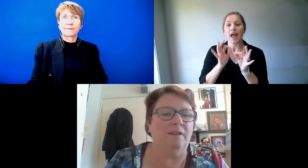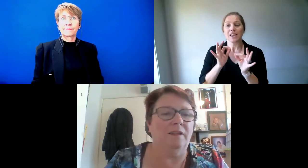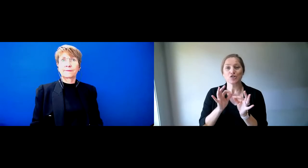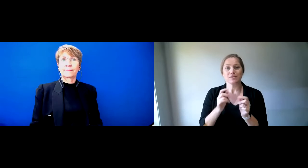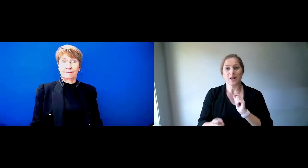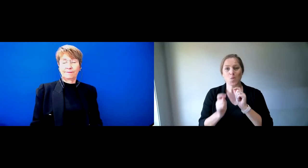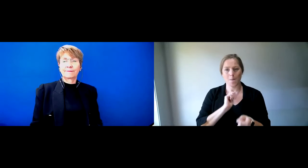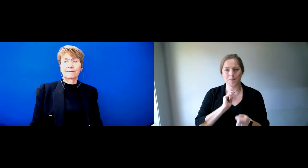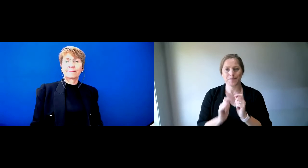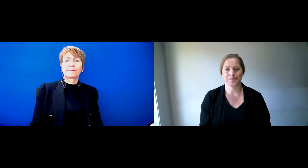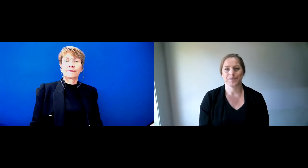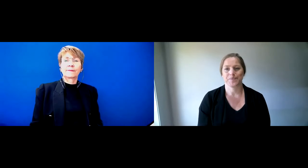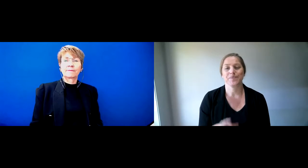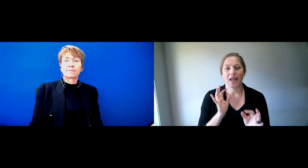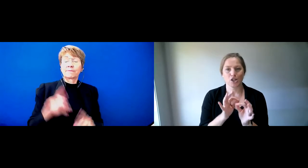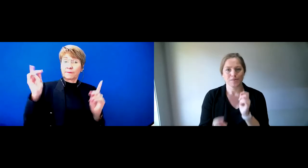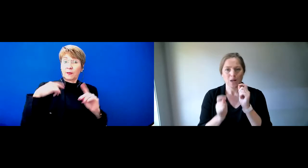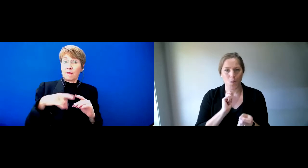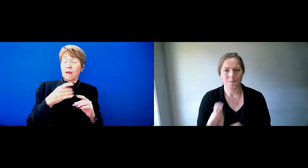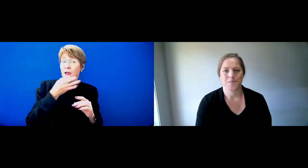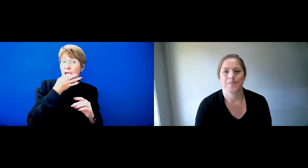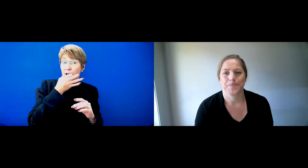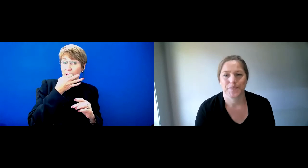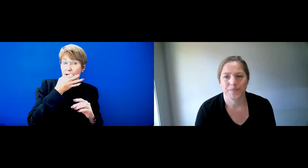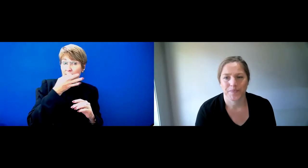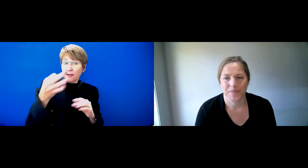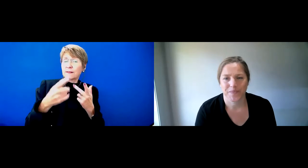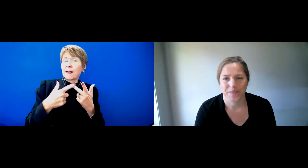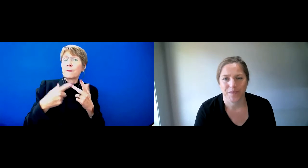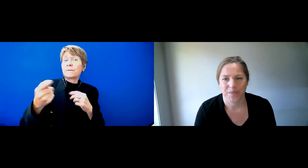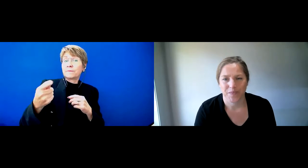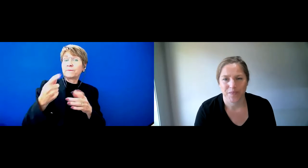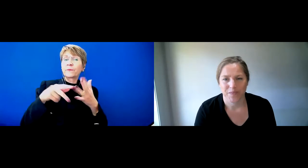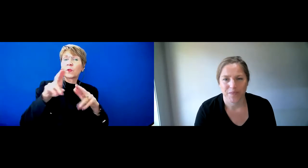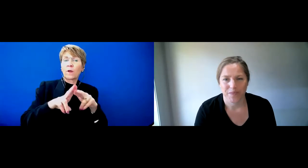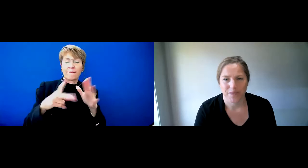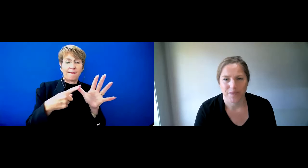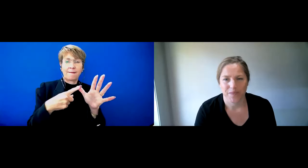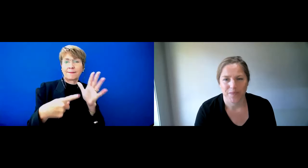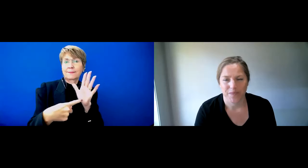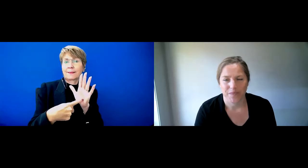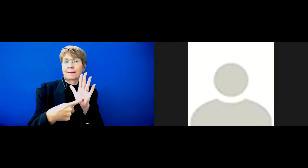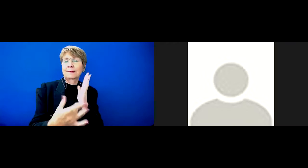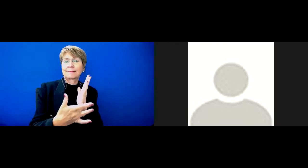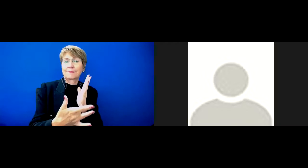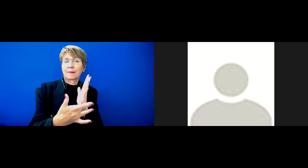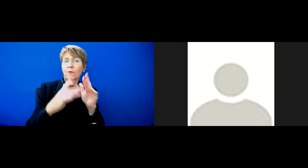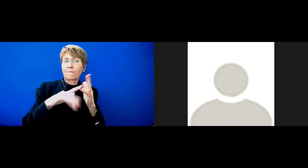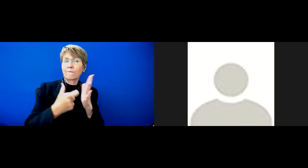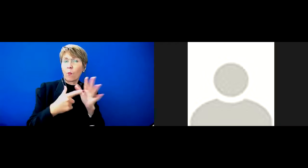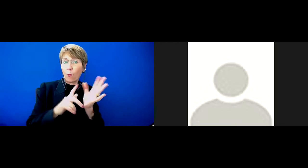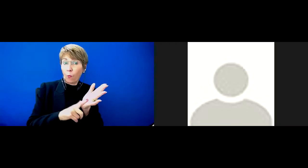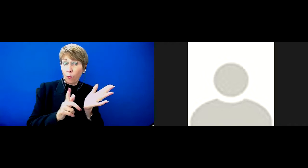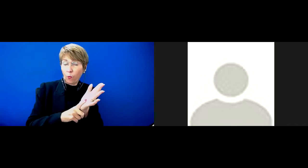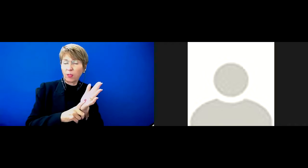So I'd like to turn to a longstanding member of the Assistive Technology for All campaign or supporter to touch